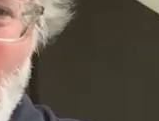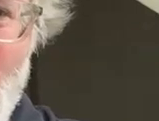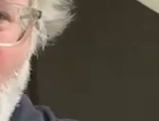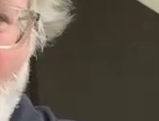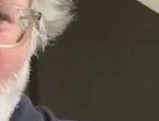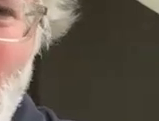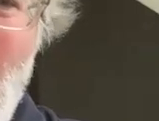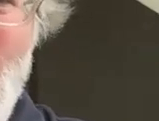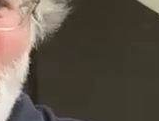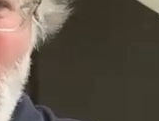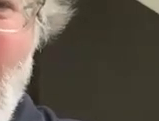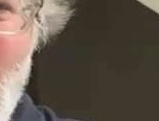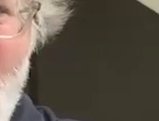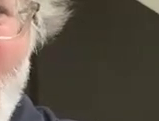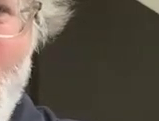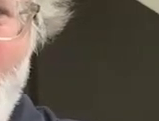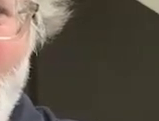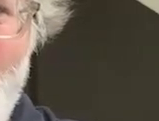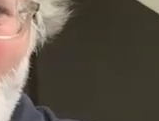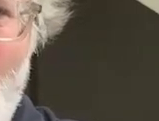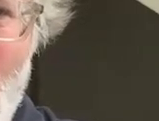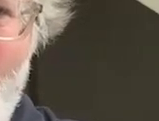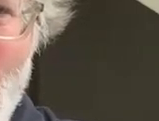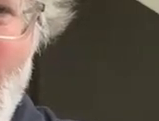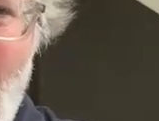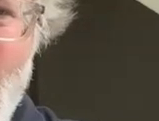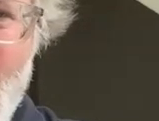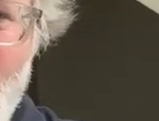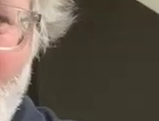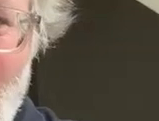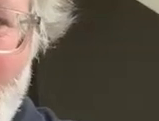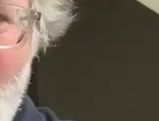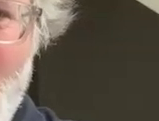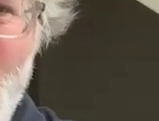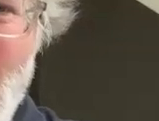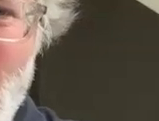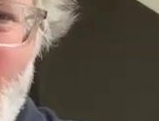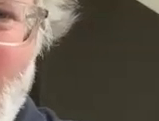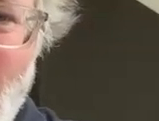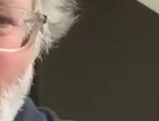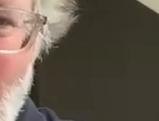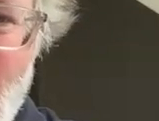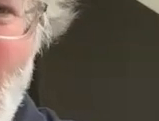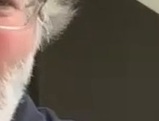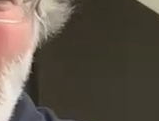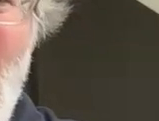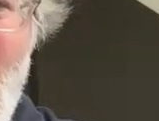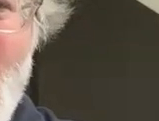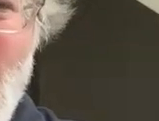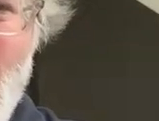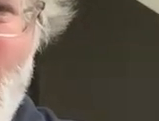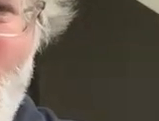major perpetrators of this issue creating impactful change will require more than not just using plastic bottles we need to target the true issue